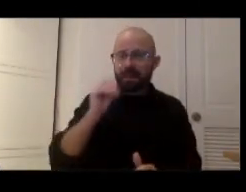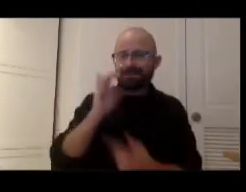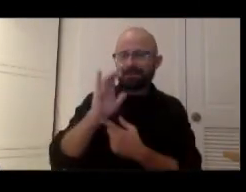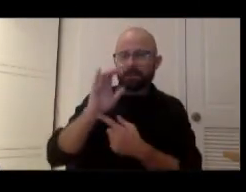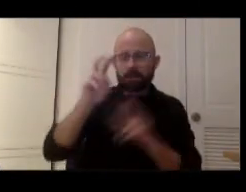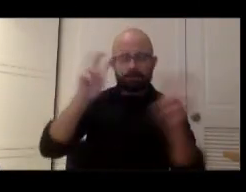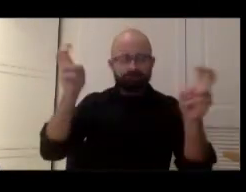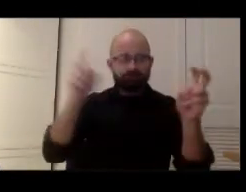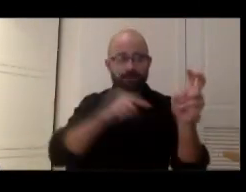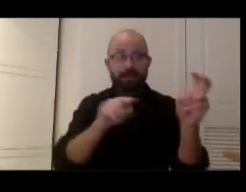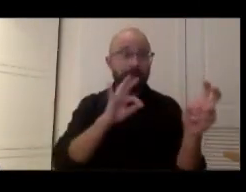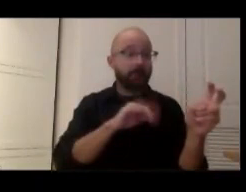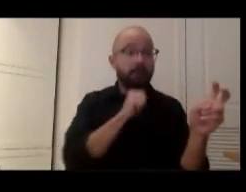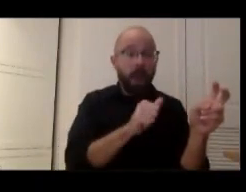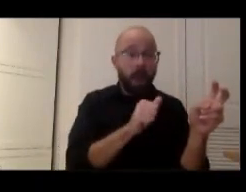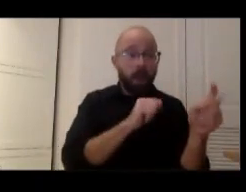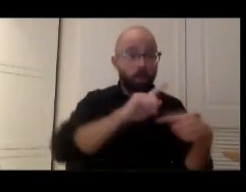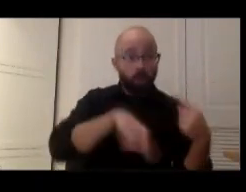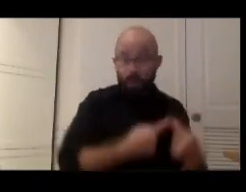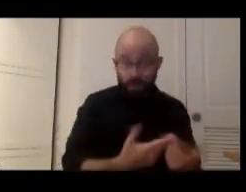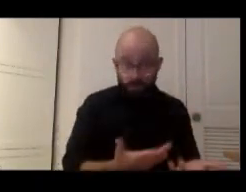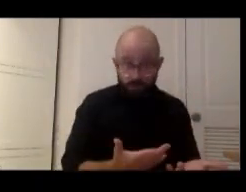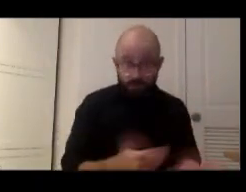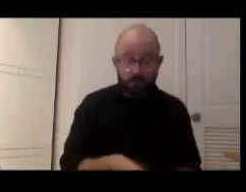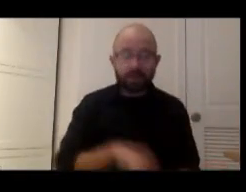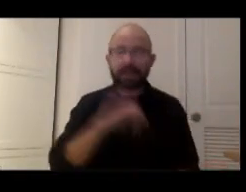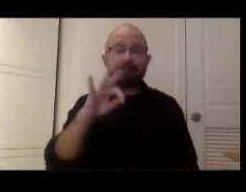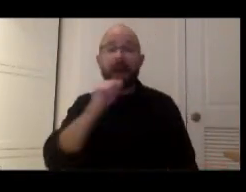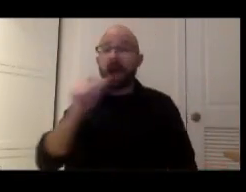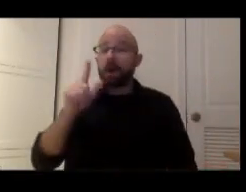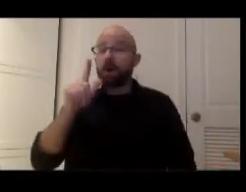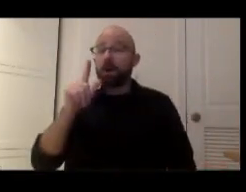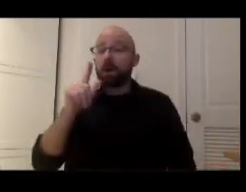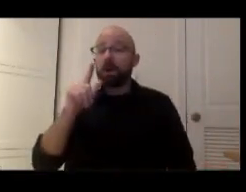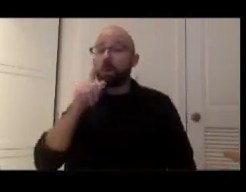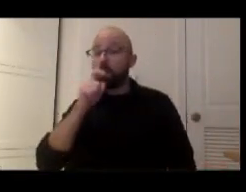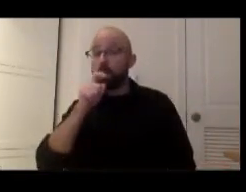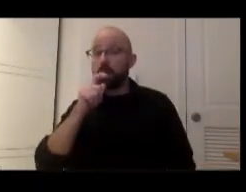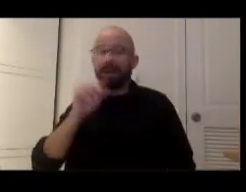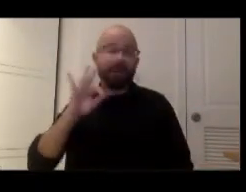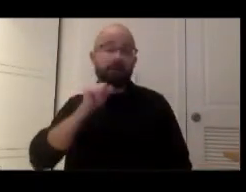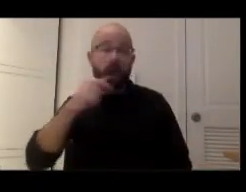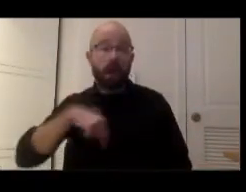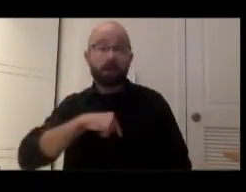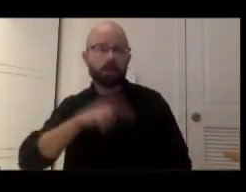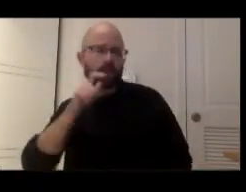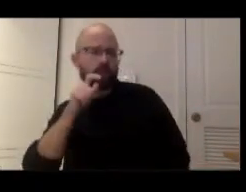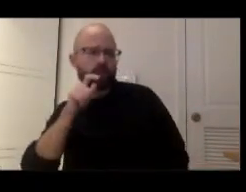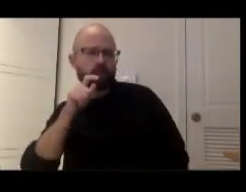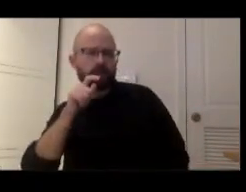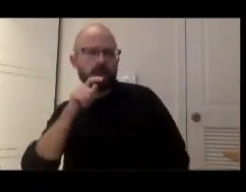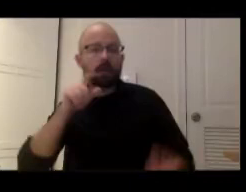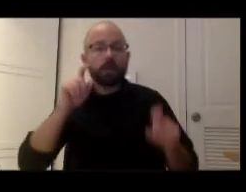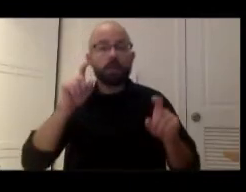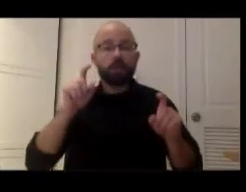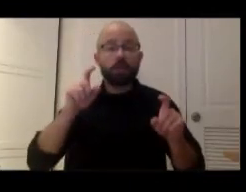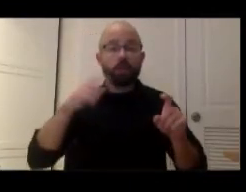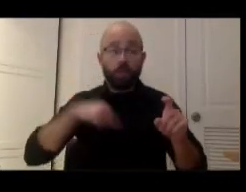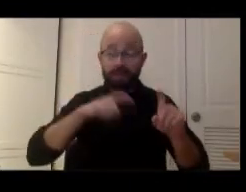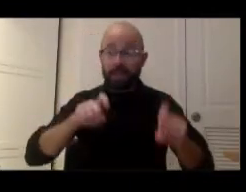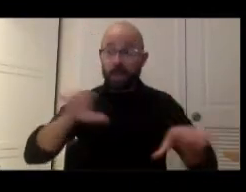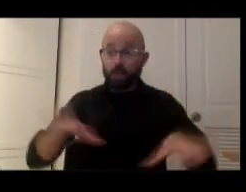and if not who then um not us then whom you know shall do this work shall make these changes